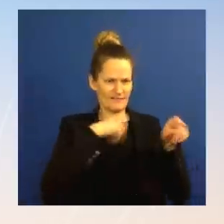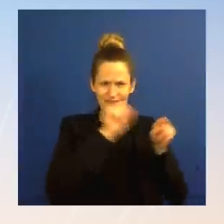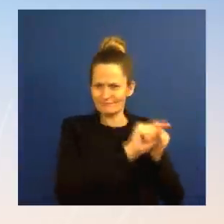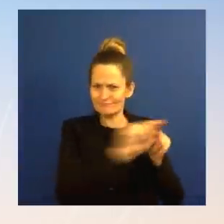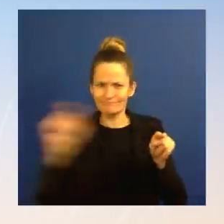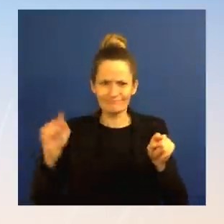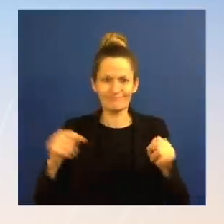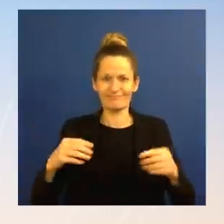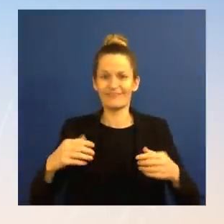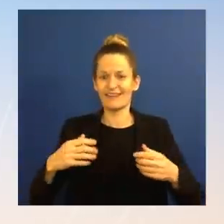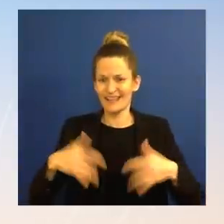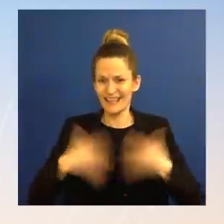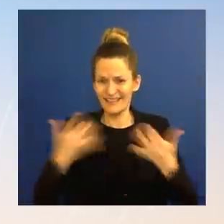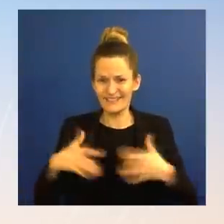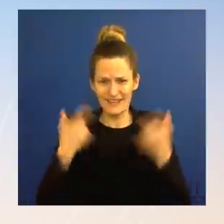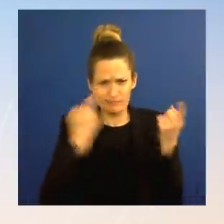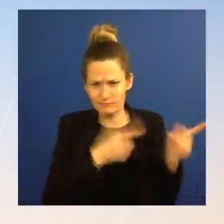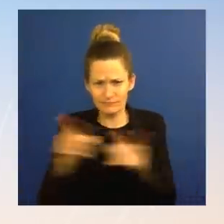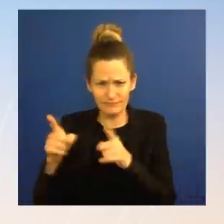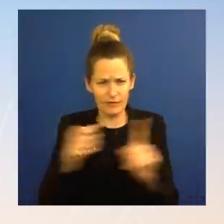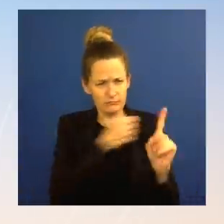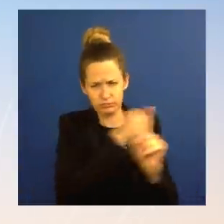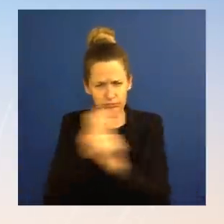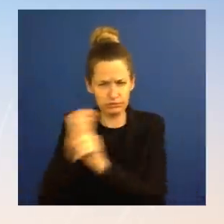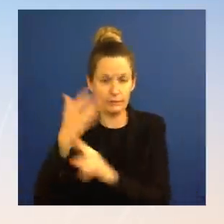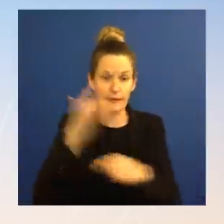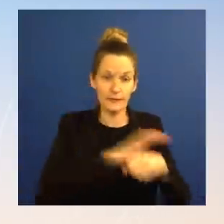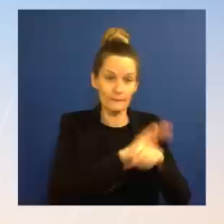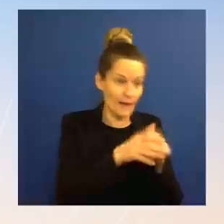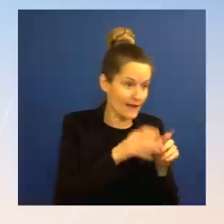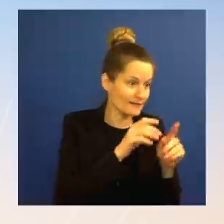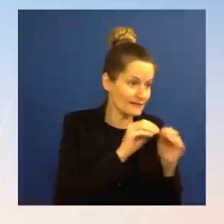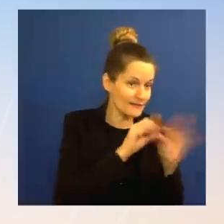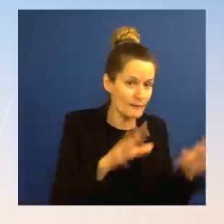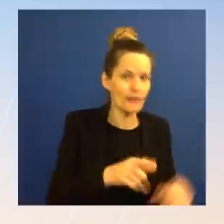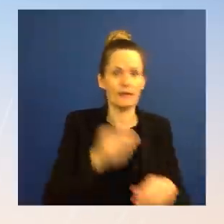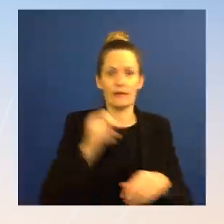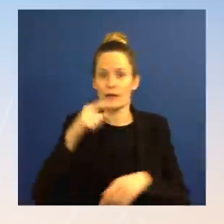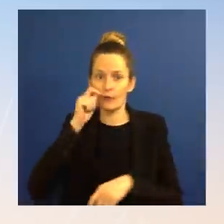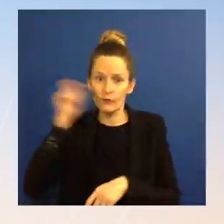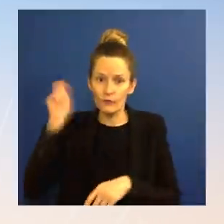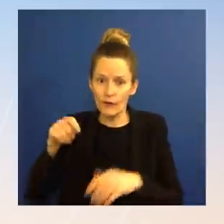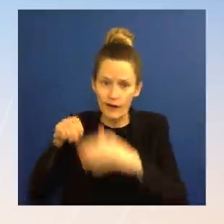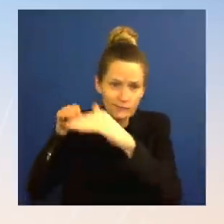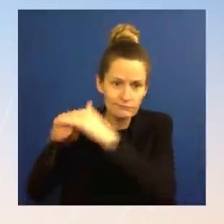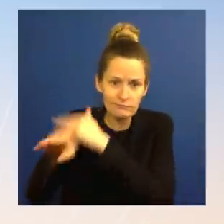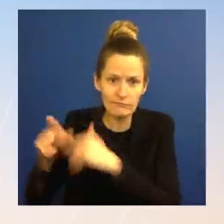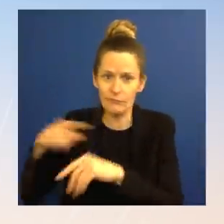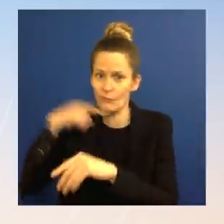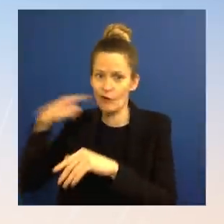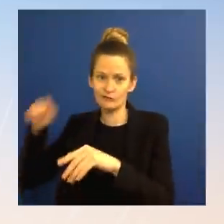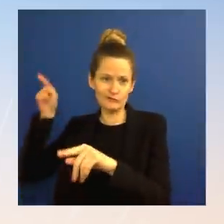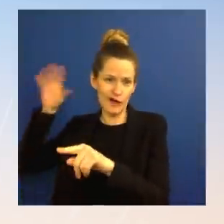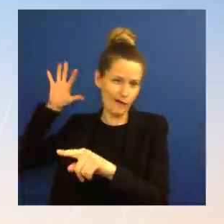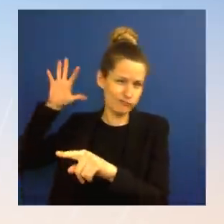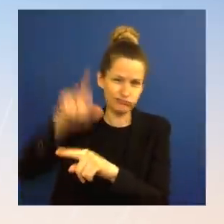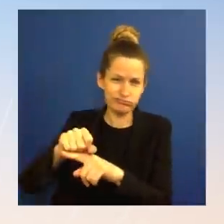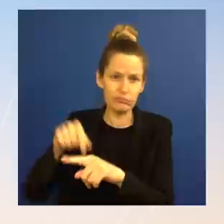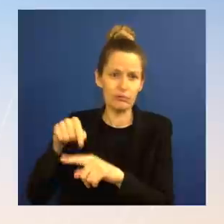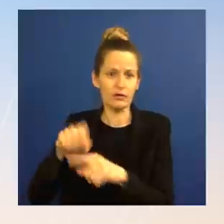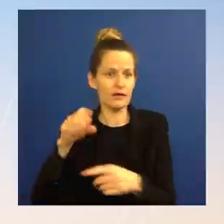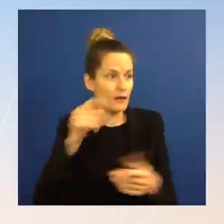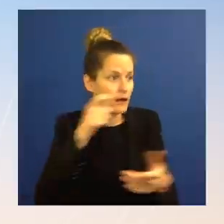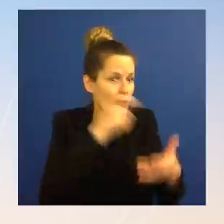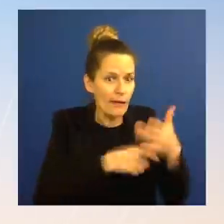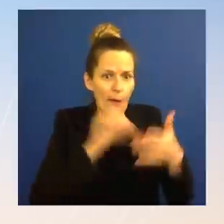that lead to higher prices for American consumers. Which further underscores the importance of strengthening our economy and making it more